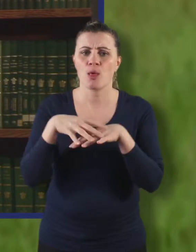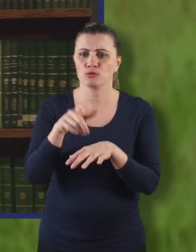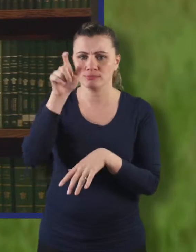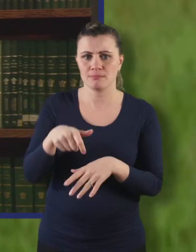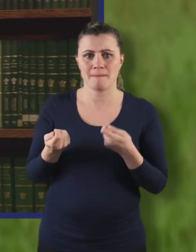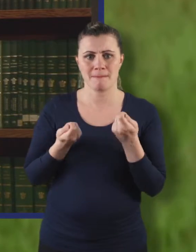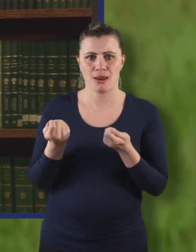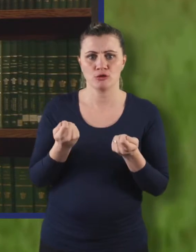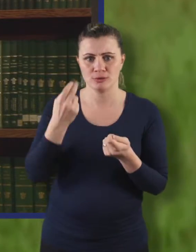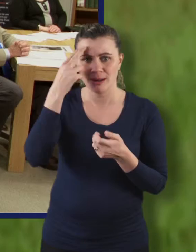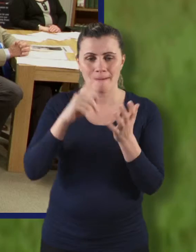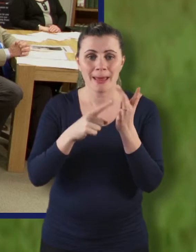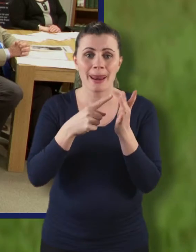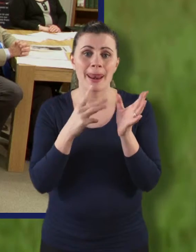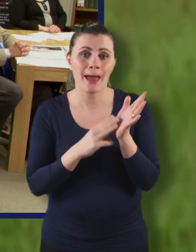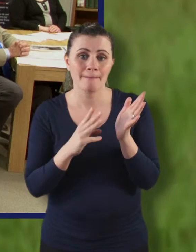answer some of your questions.